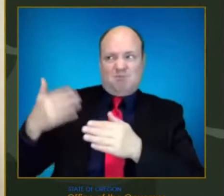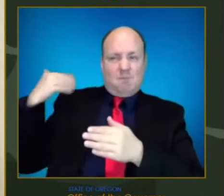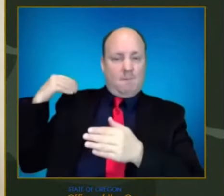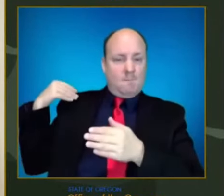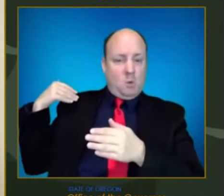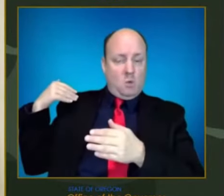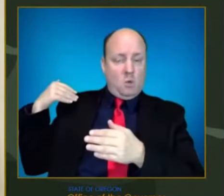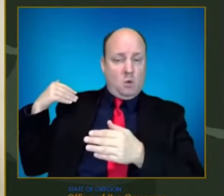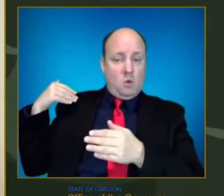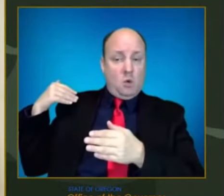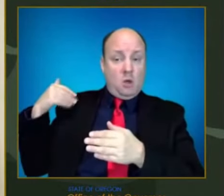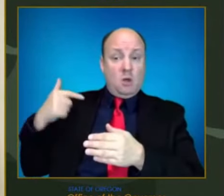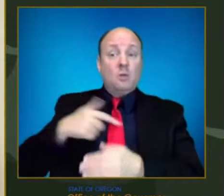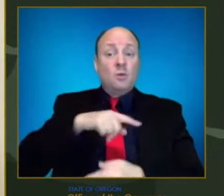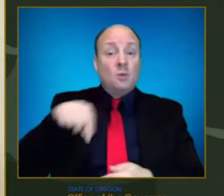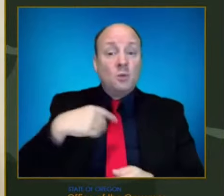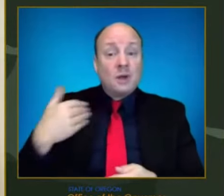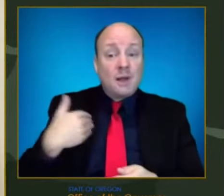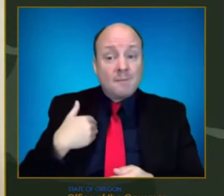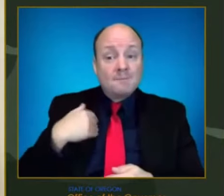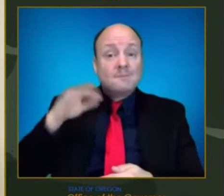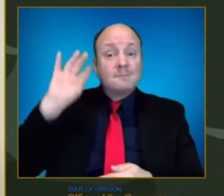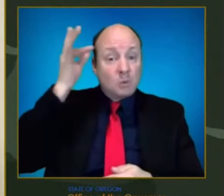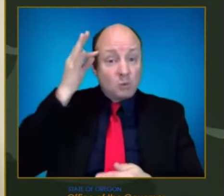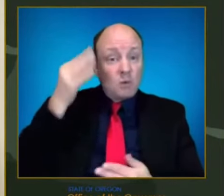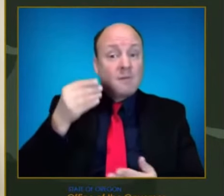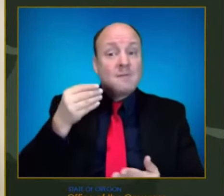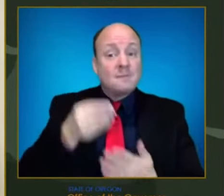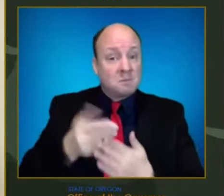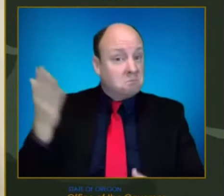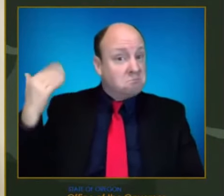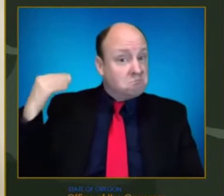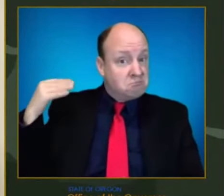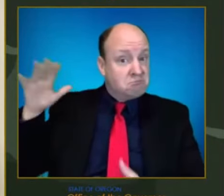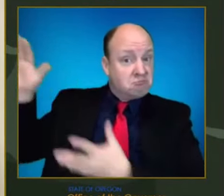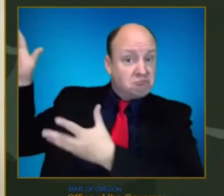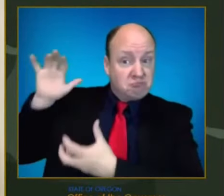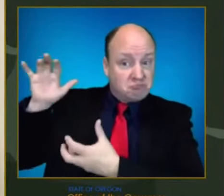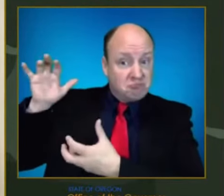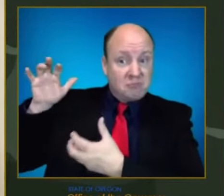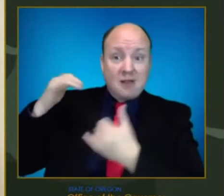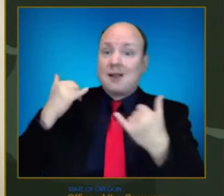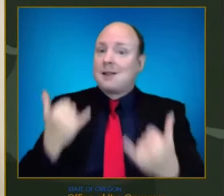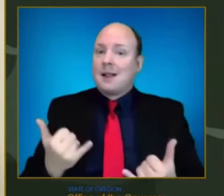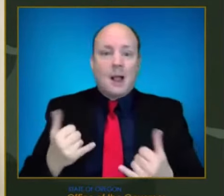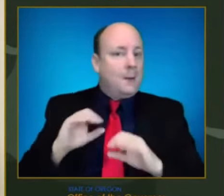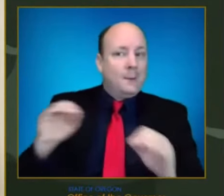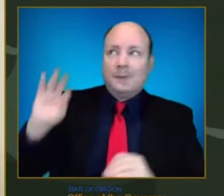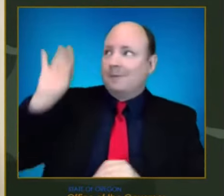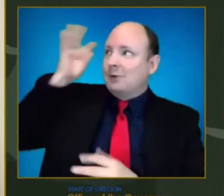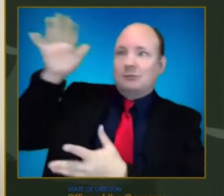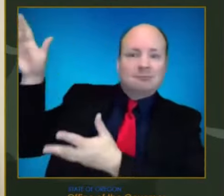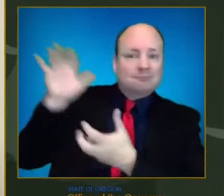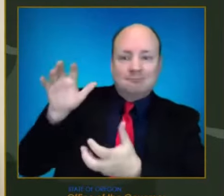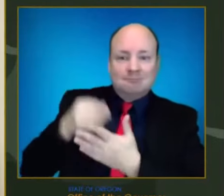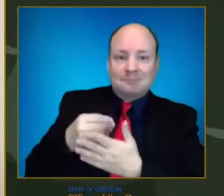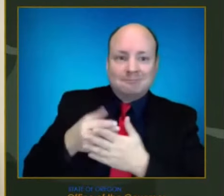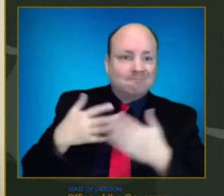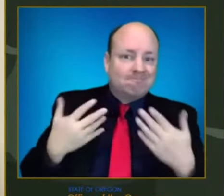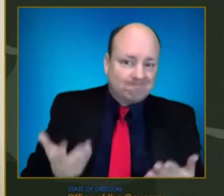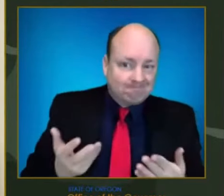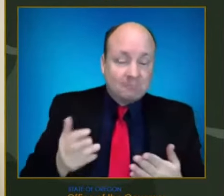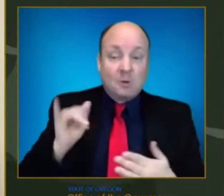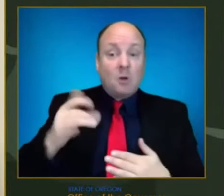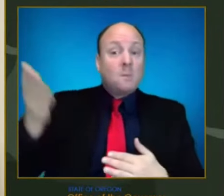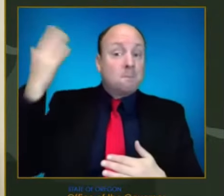resources, financial support for our businesses. Dr. the other piece was for the most for the vast majority of that we